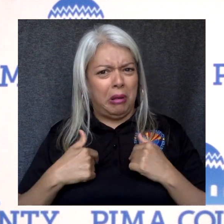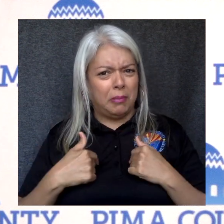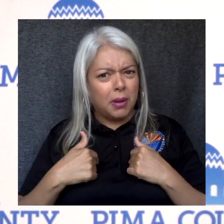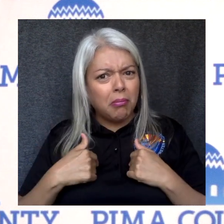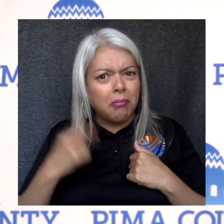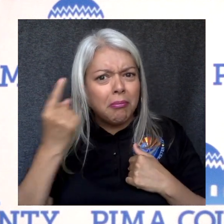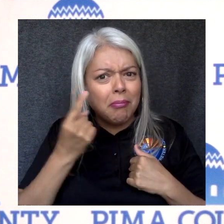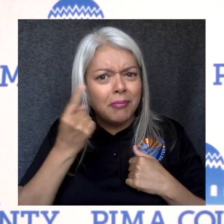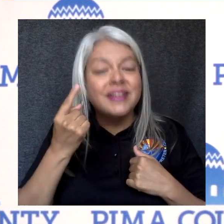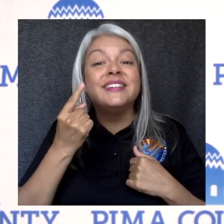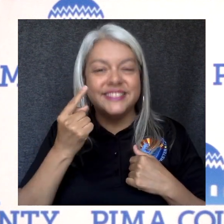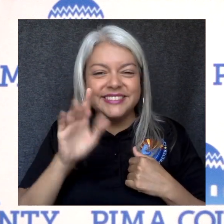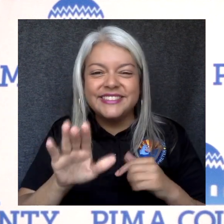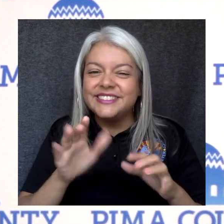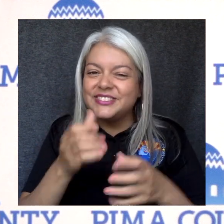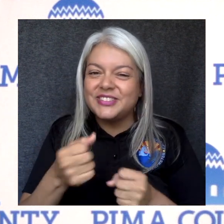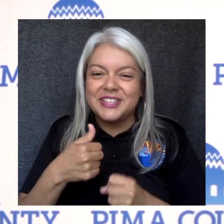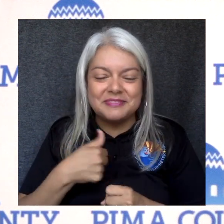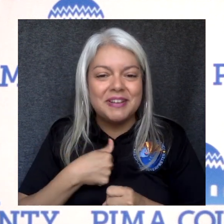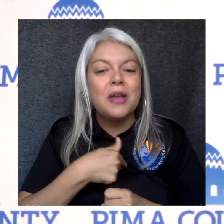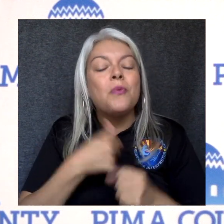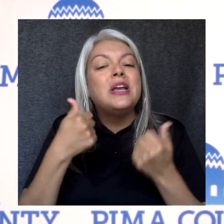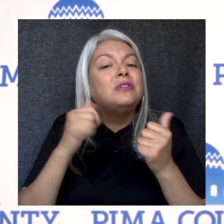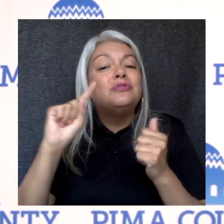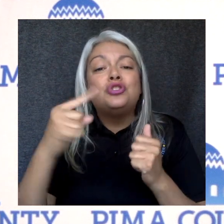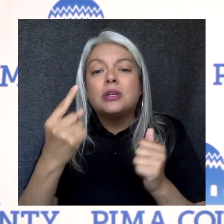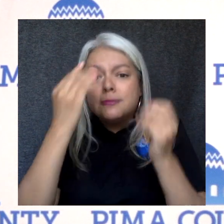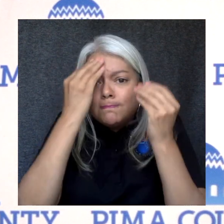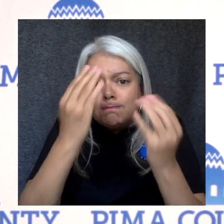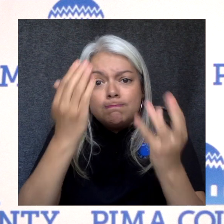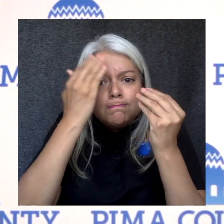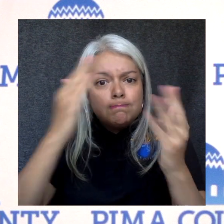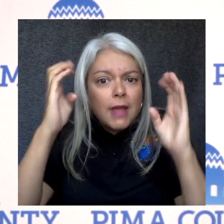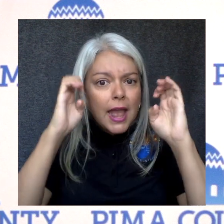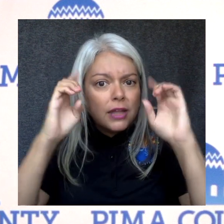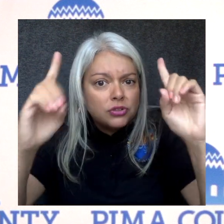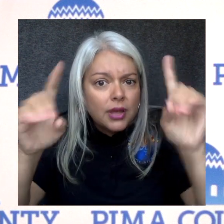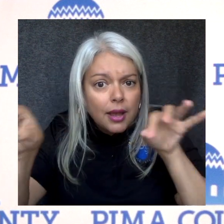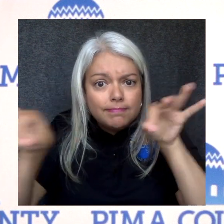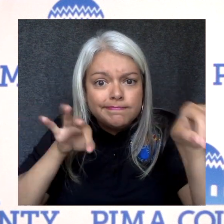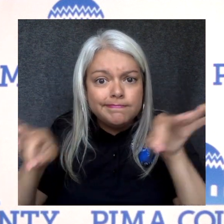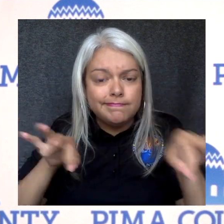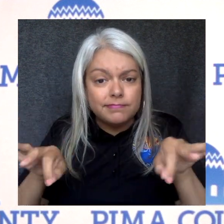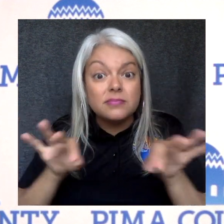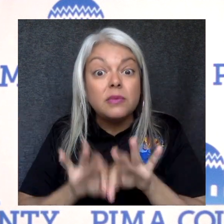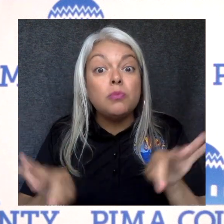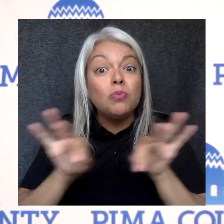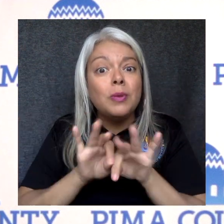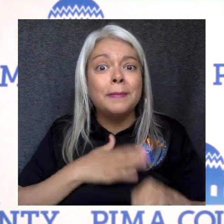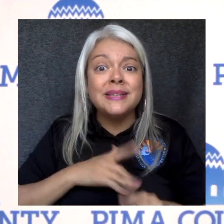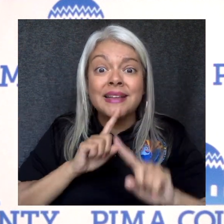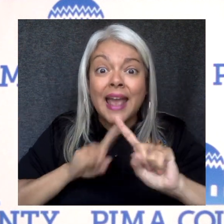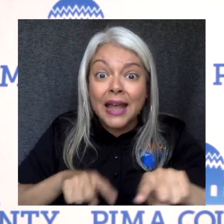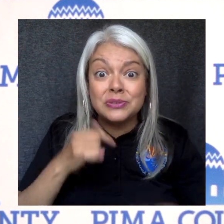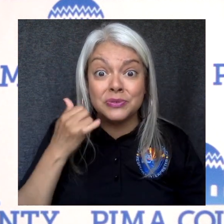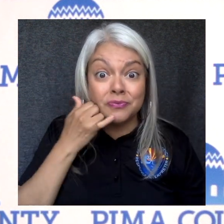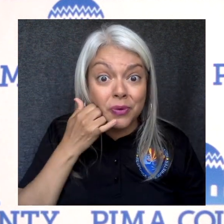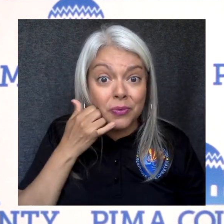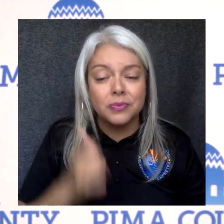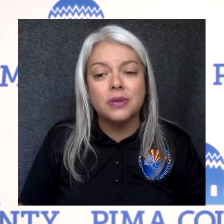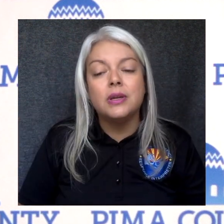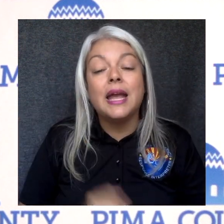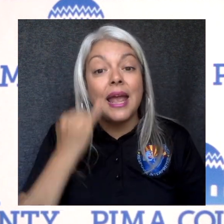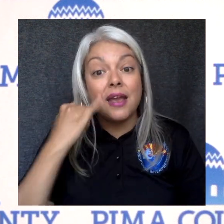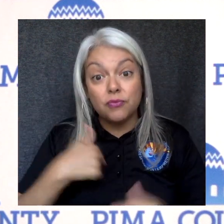Trust me, we all try to make it informative for you. The most important thing for us is we need you to pick up the phone. If we